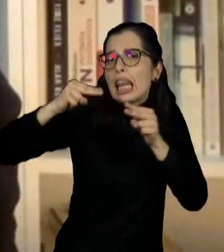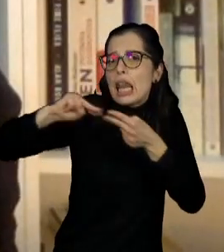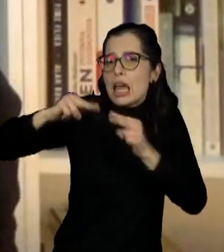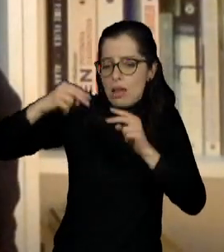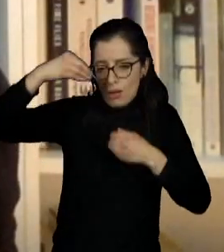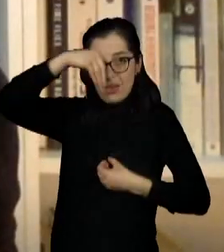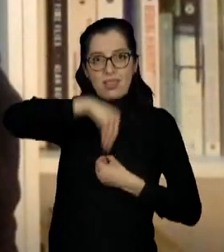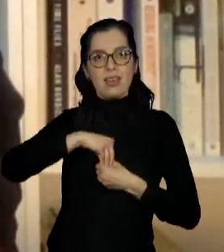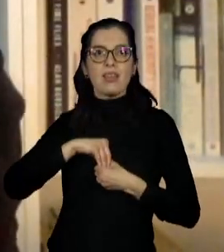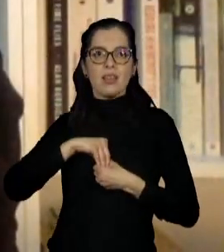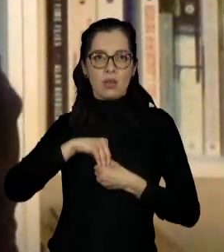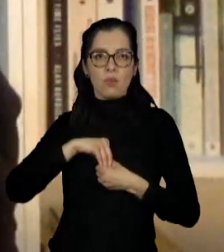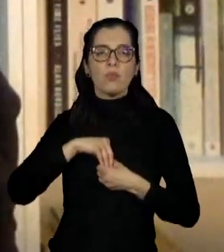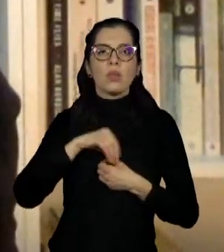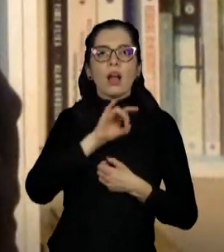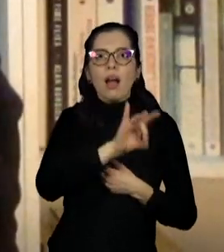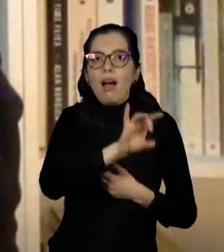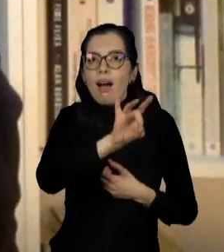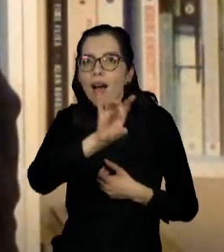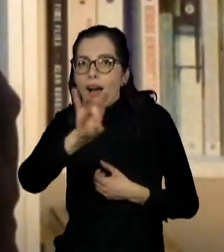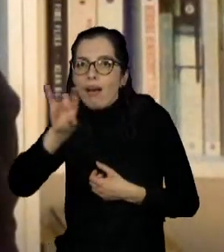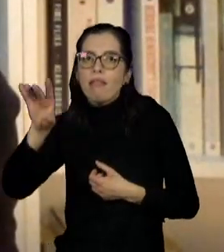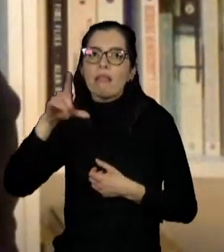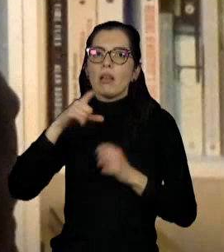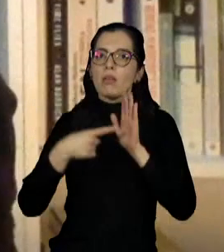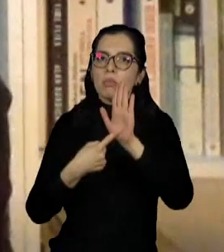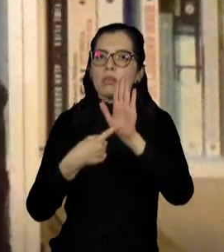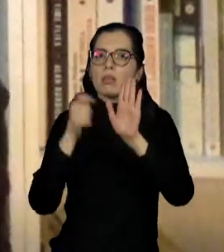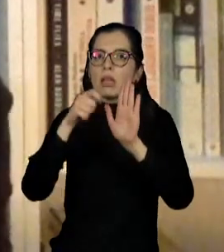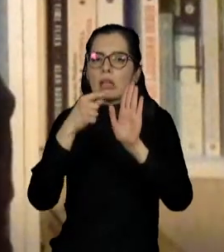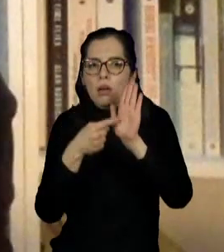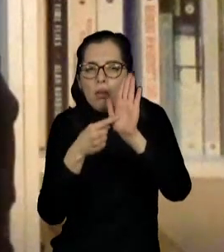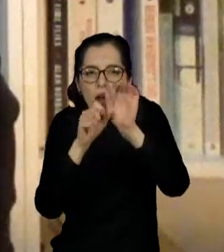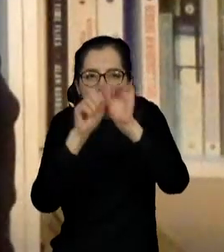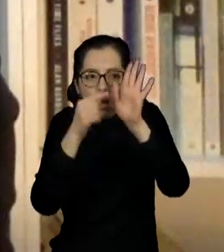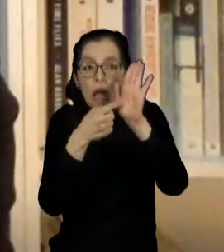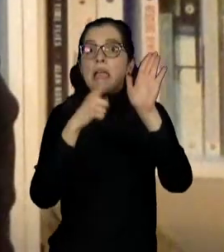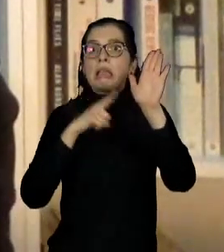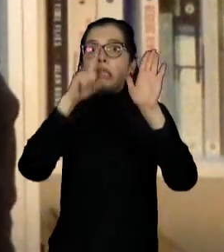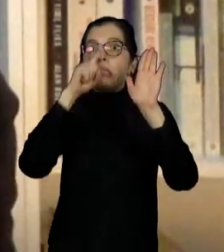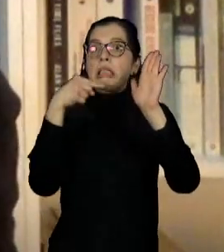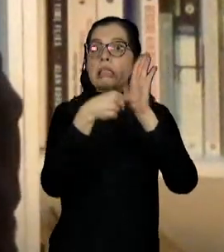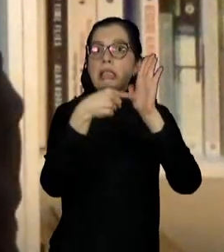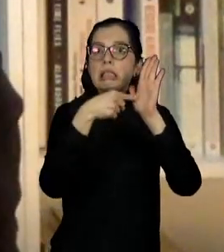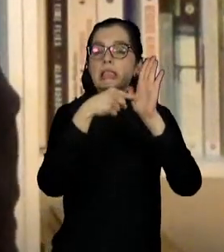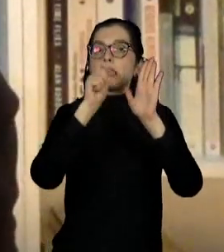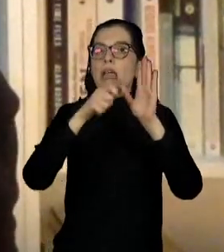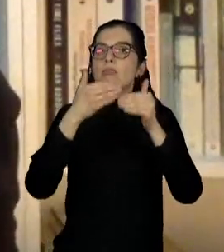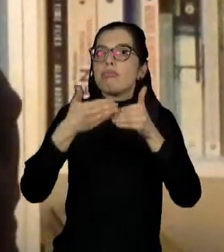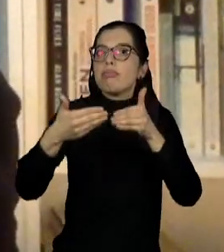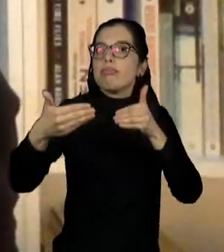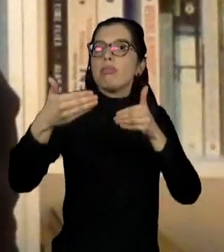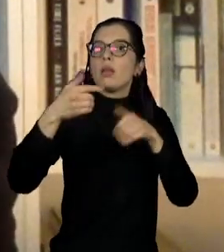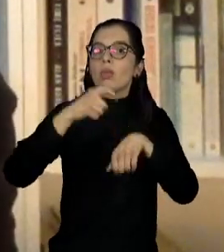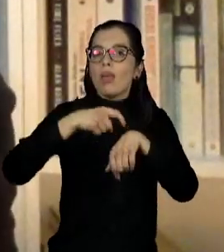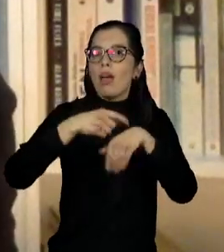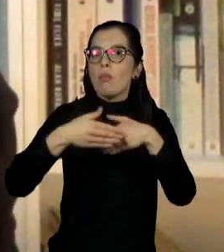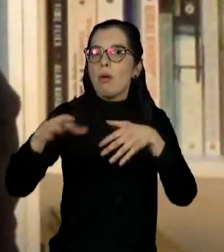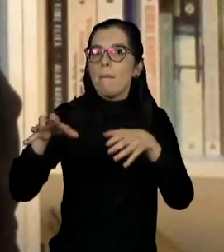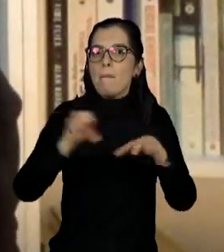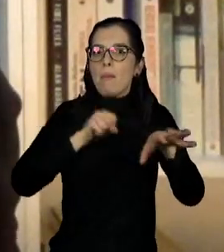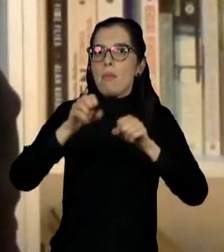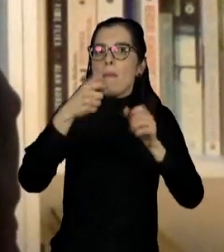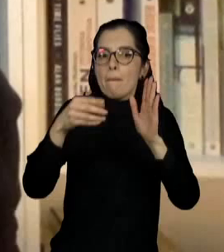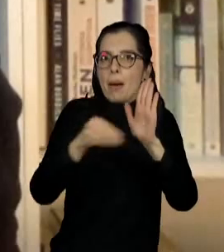of genes, each of which contributes a little bit of risk. But if you accumulate them all together, all the variants together,